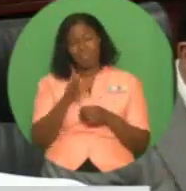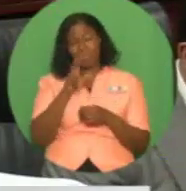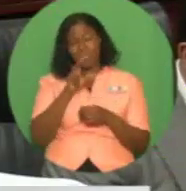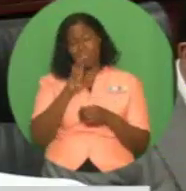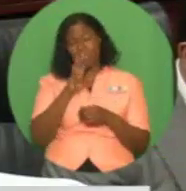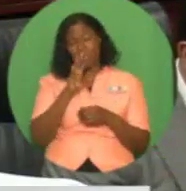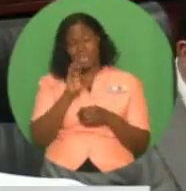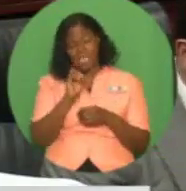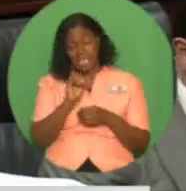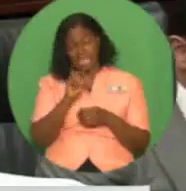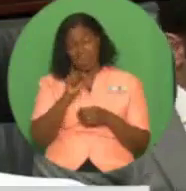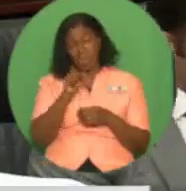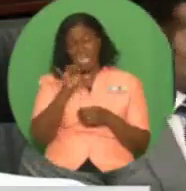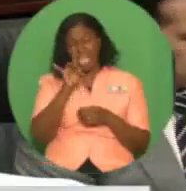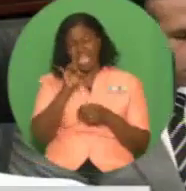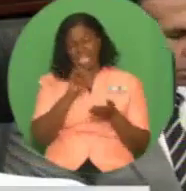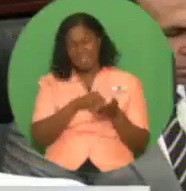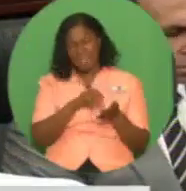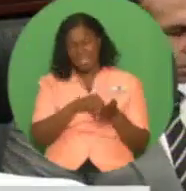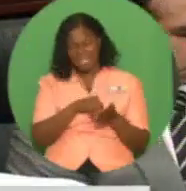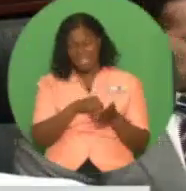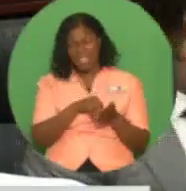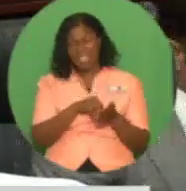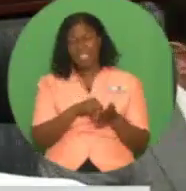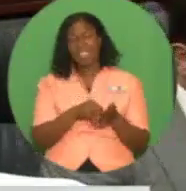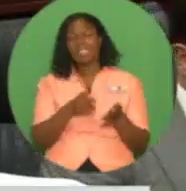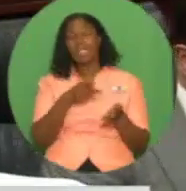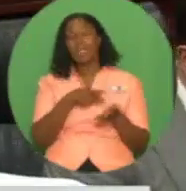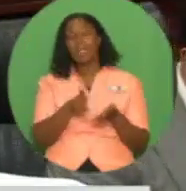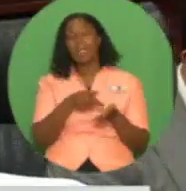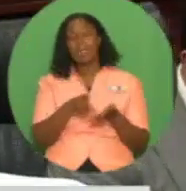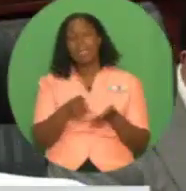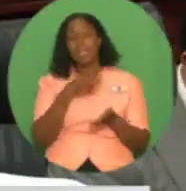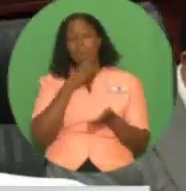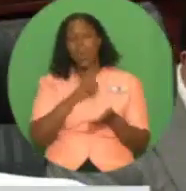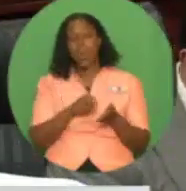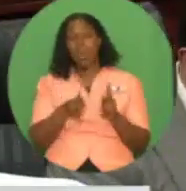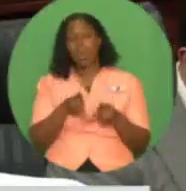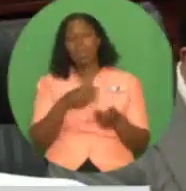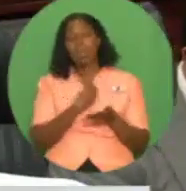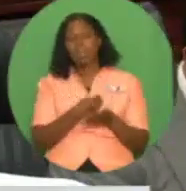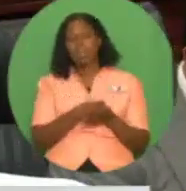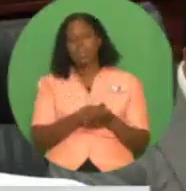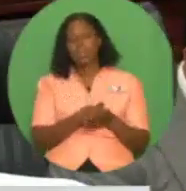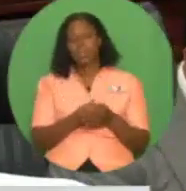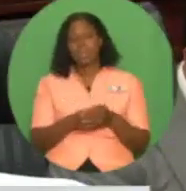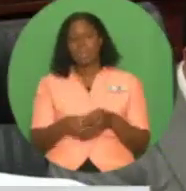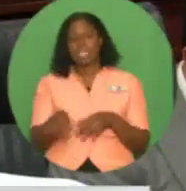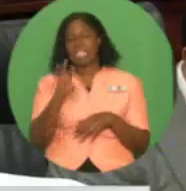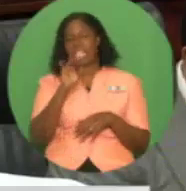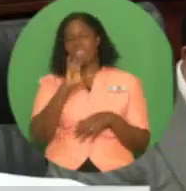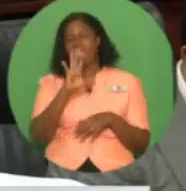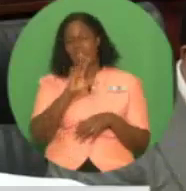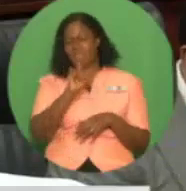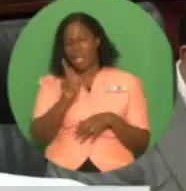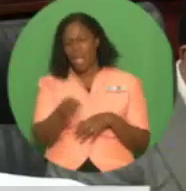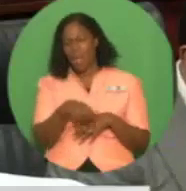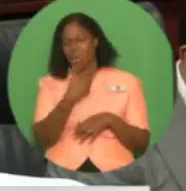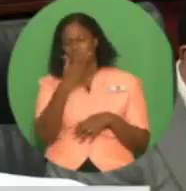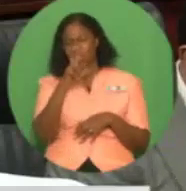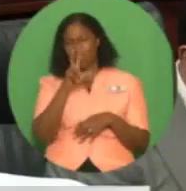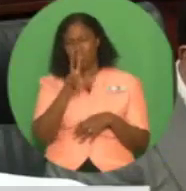year. Senior citizens' pensions are being provided to close to 95,300